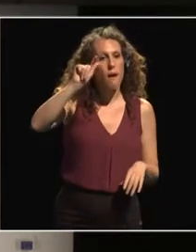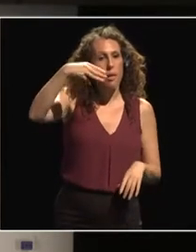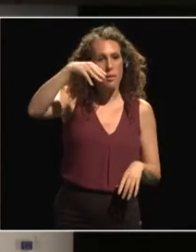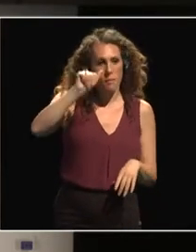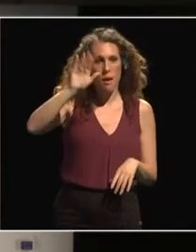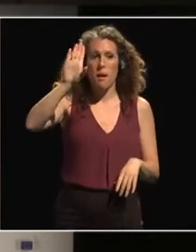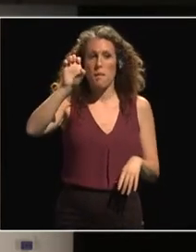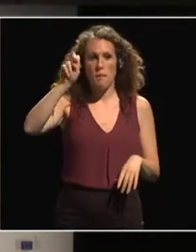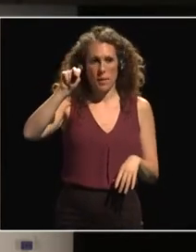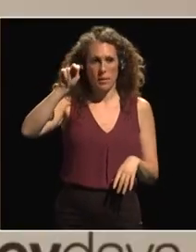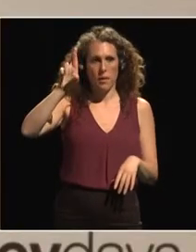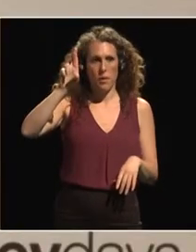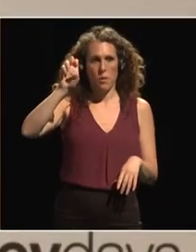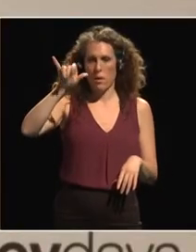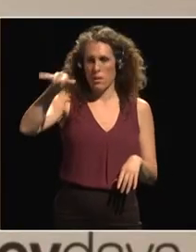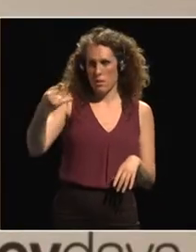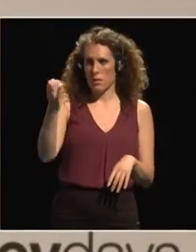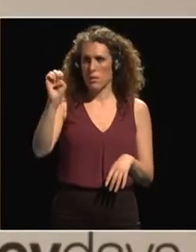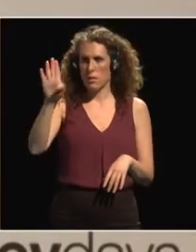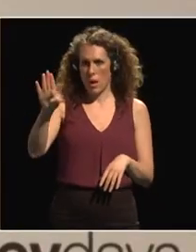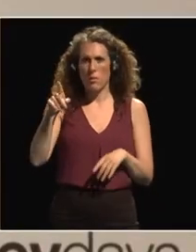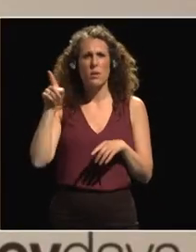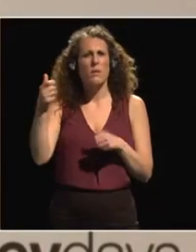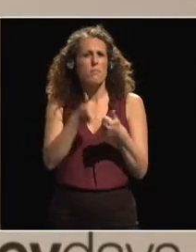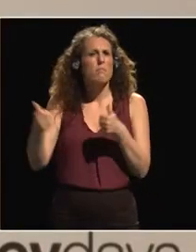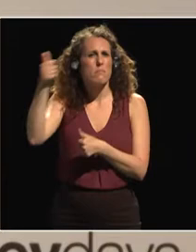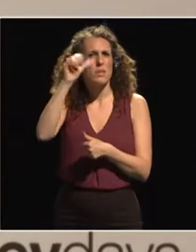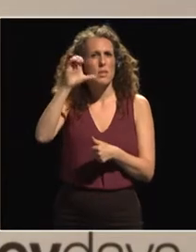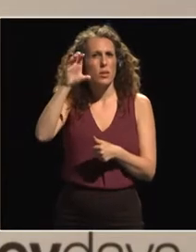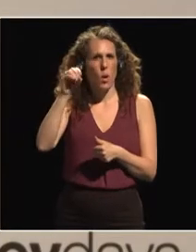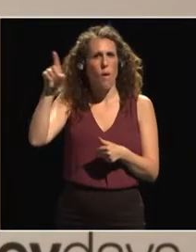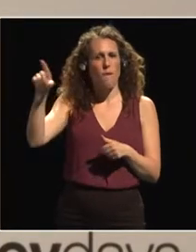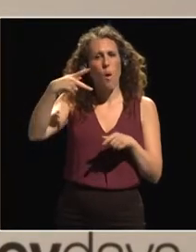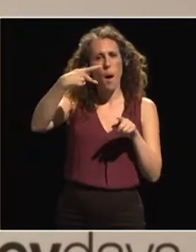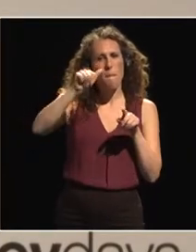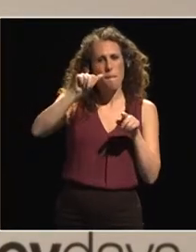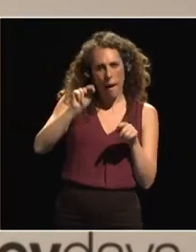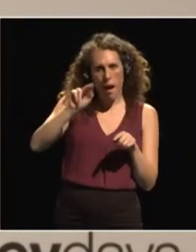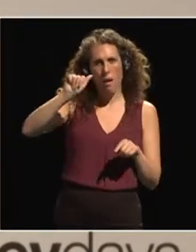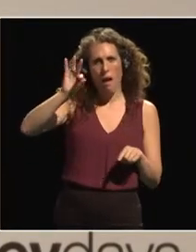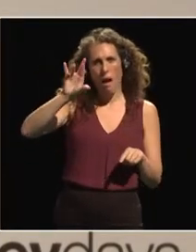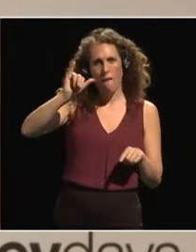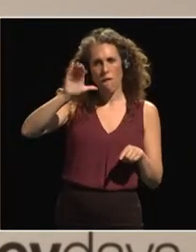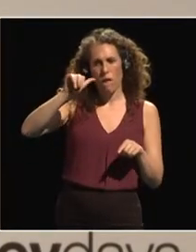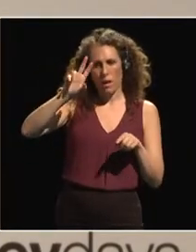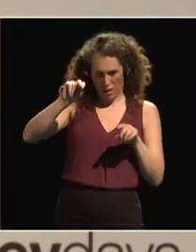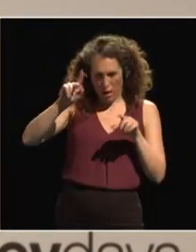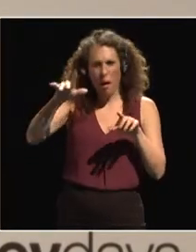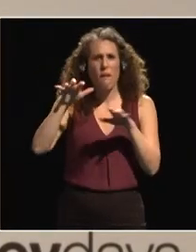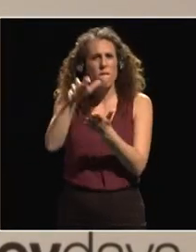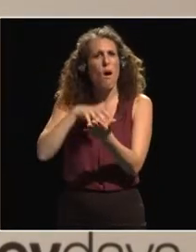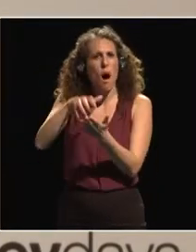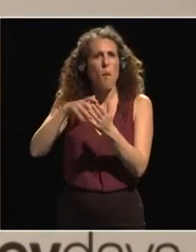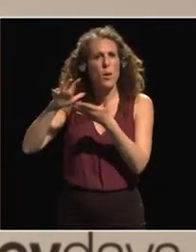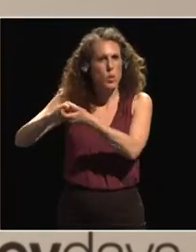Fatma is CEO of the Pan-African Farmers Organization. She has also been CEO of the Maghreb and